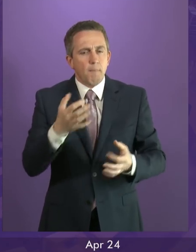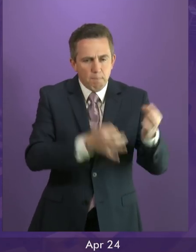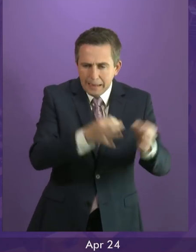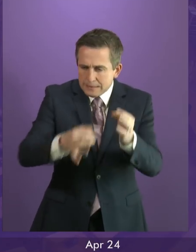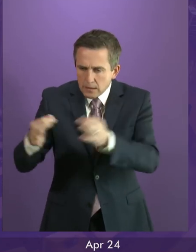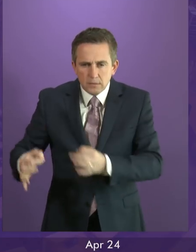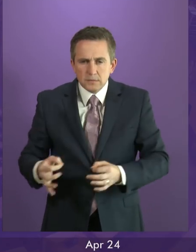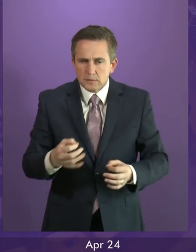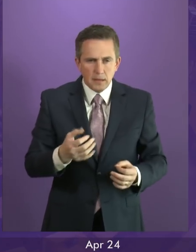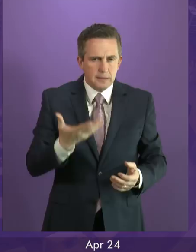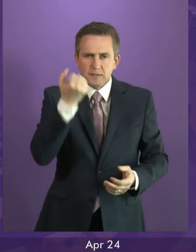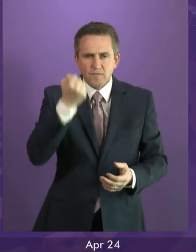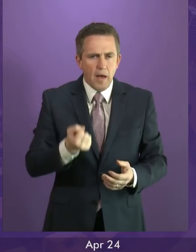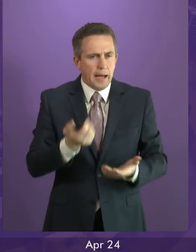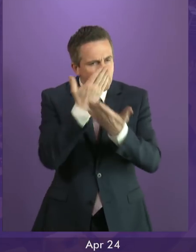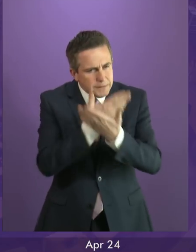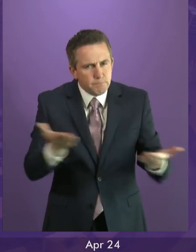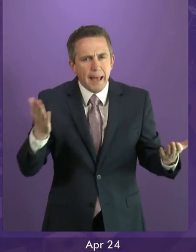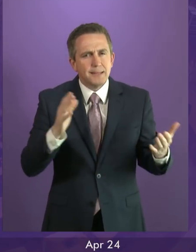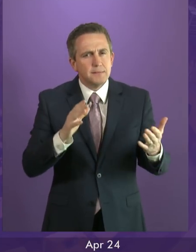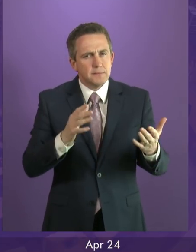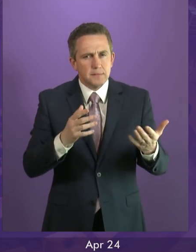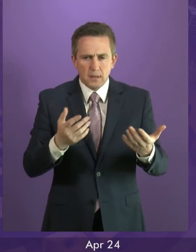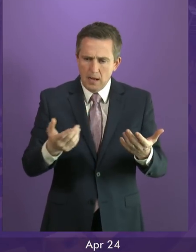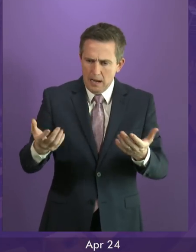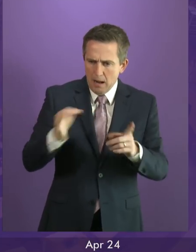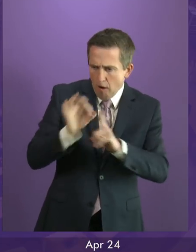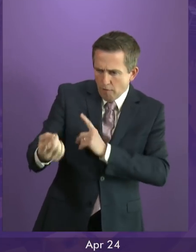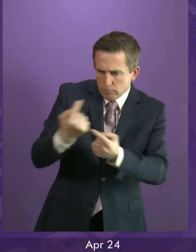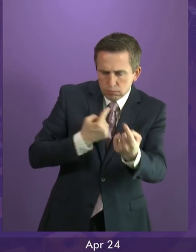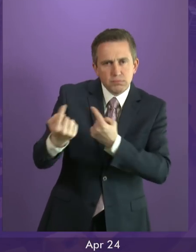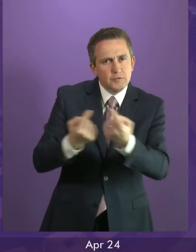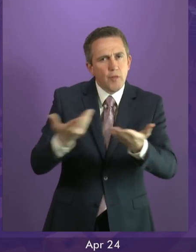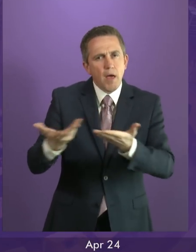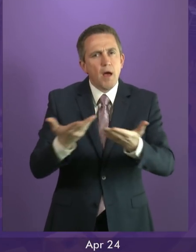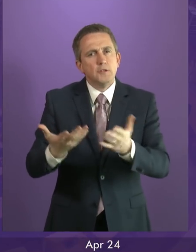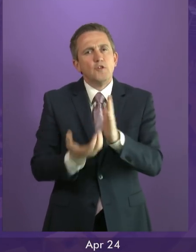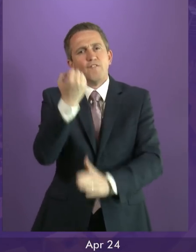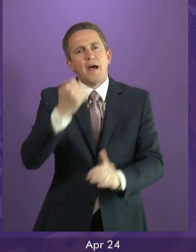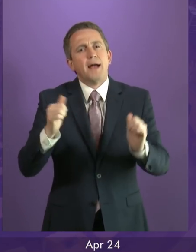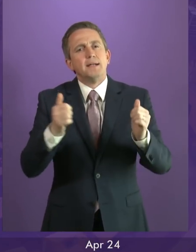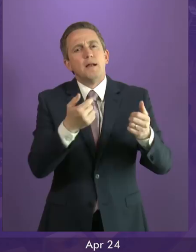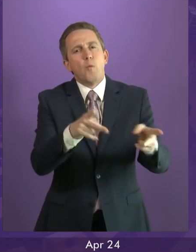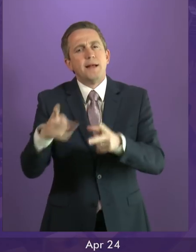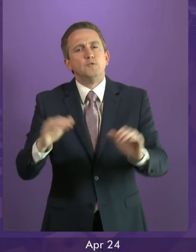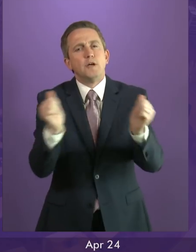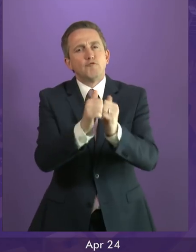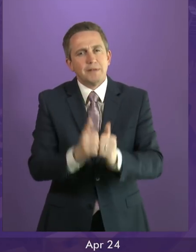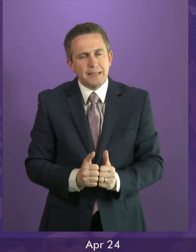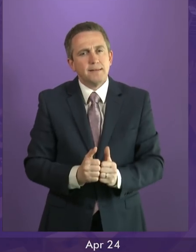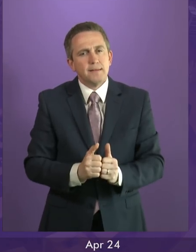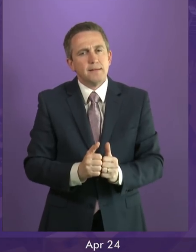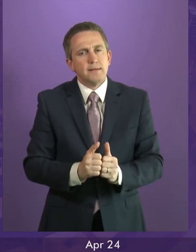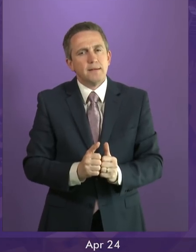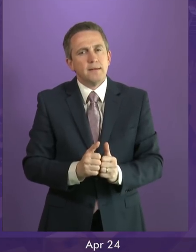choices respectfully and in a way that seats maximum areas of agreement. We should lay a foundation